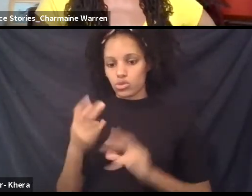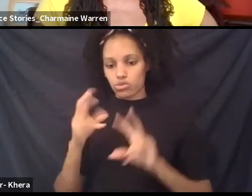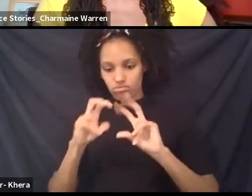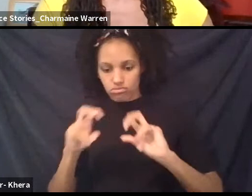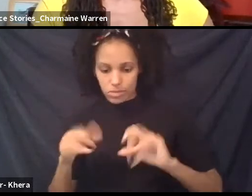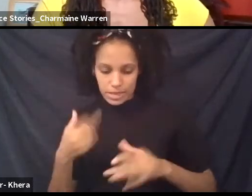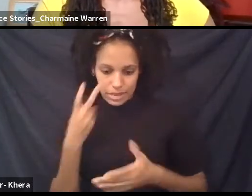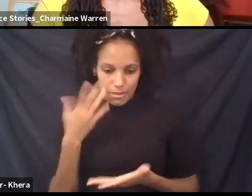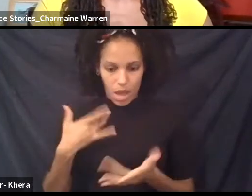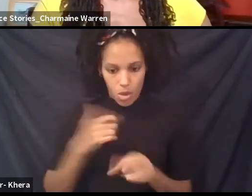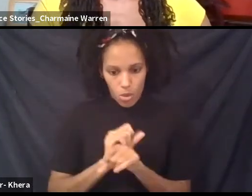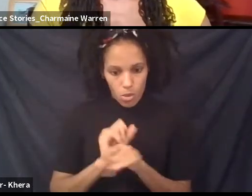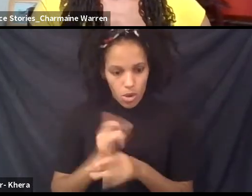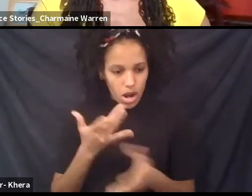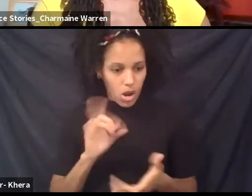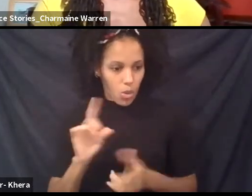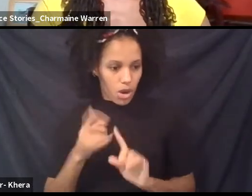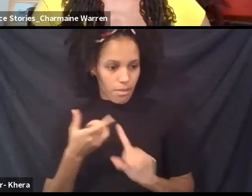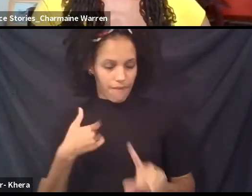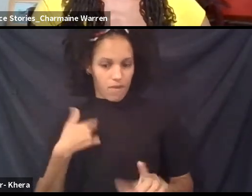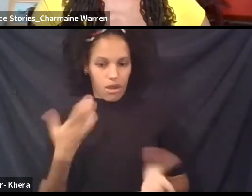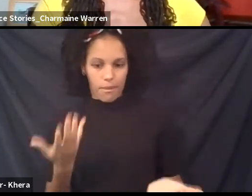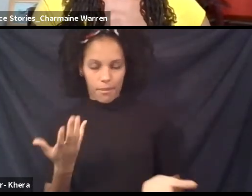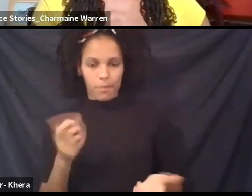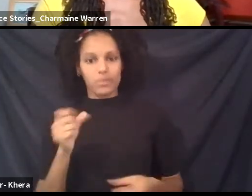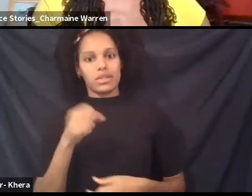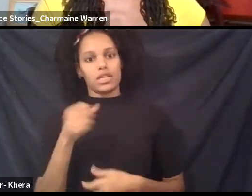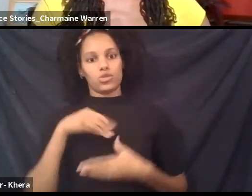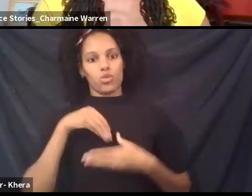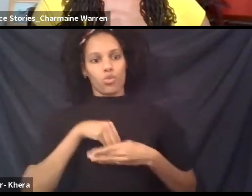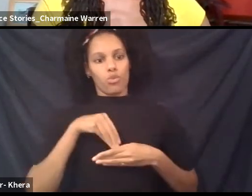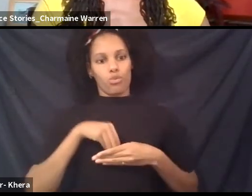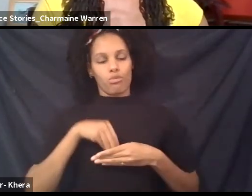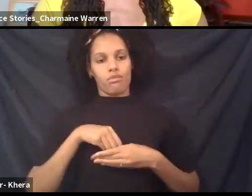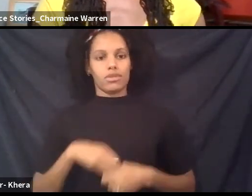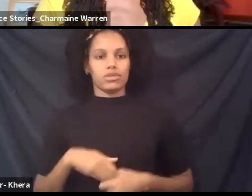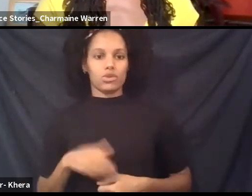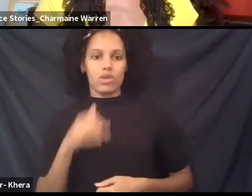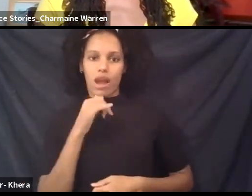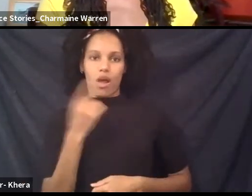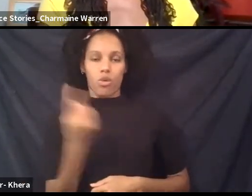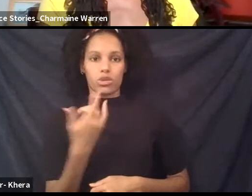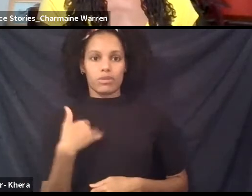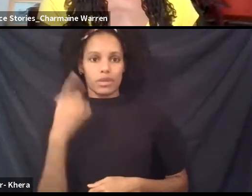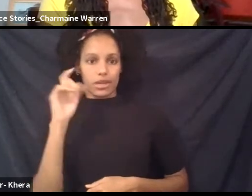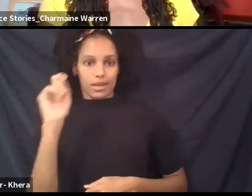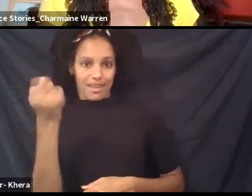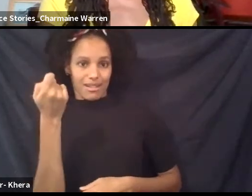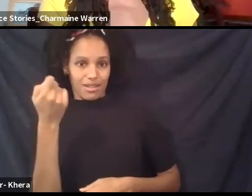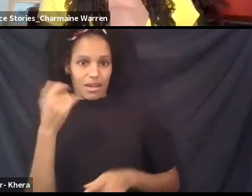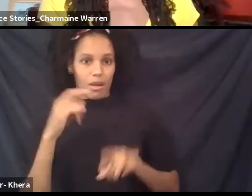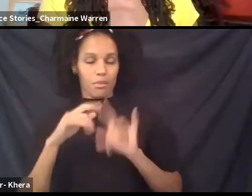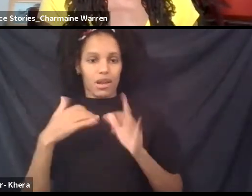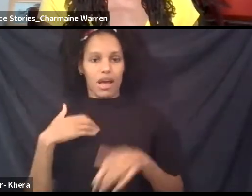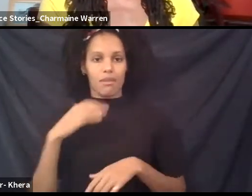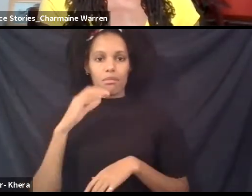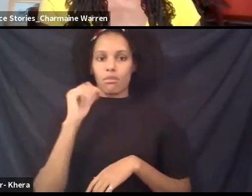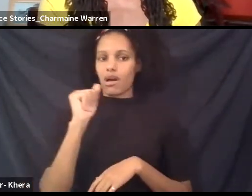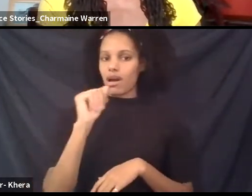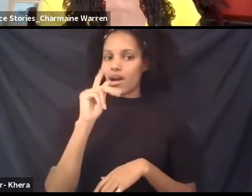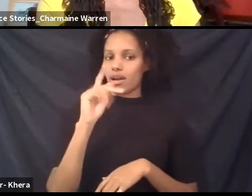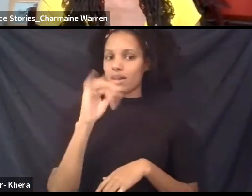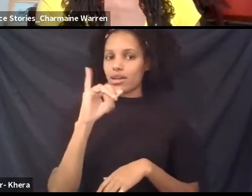where do I come from? Yes. Womb. And not just being Kenyan. I am Agekuyu. That is my ethnic group for